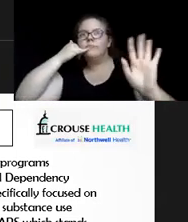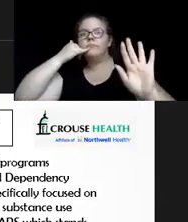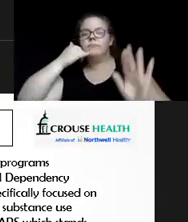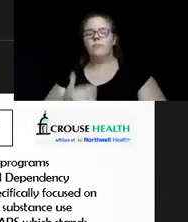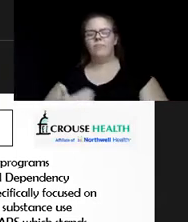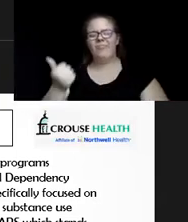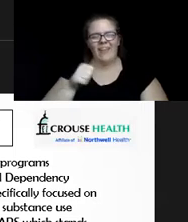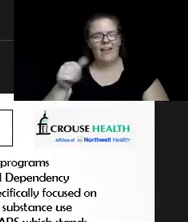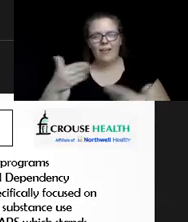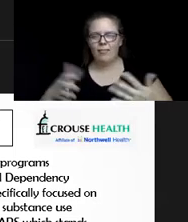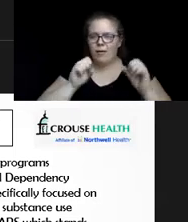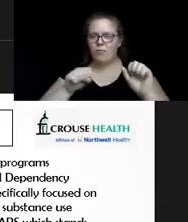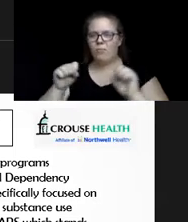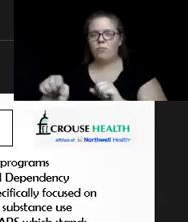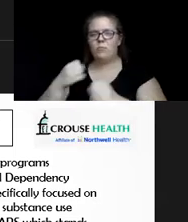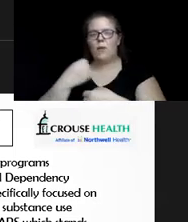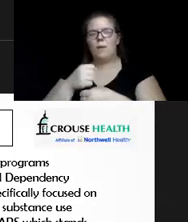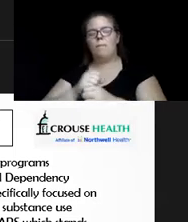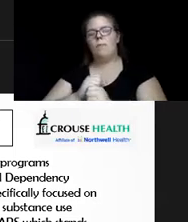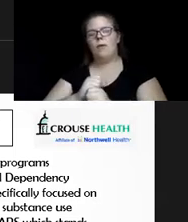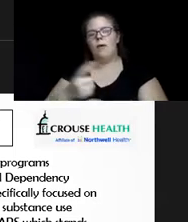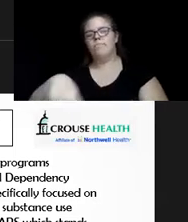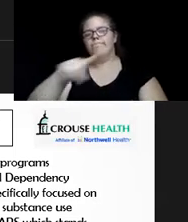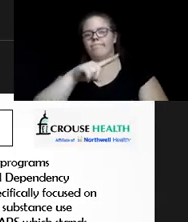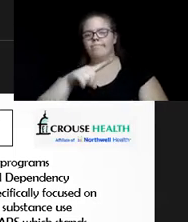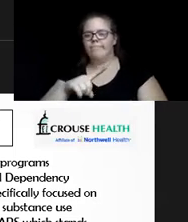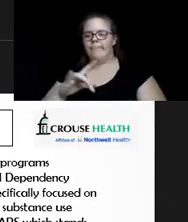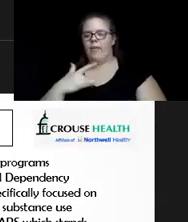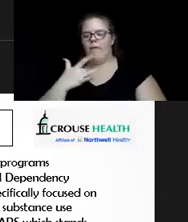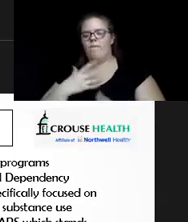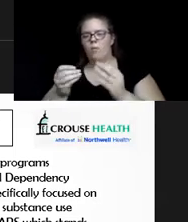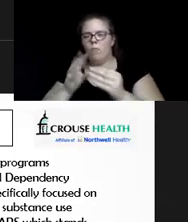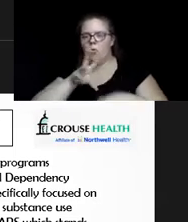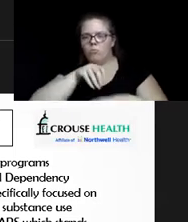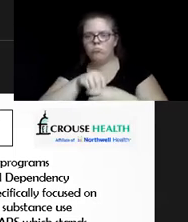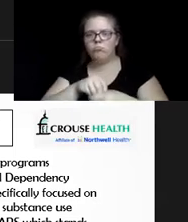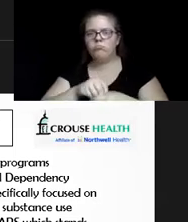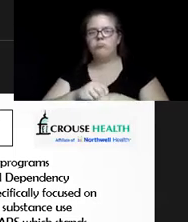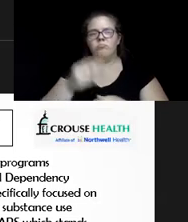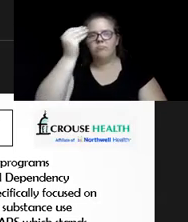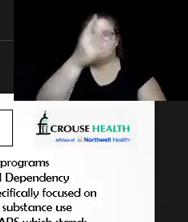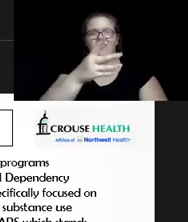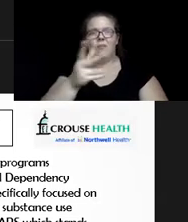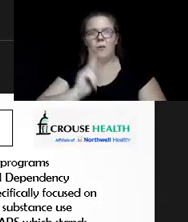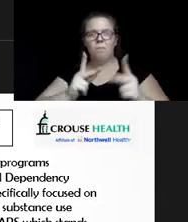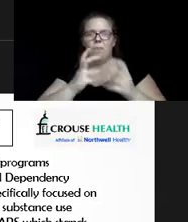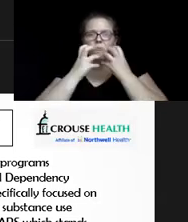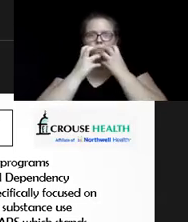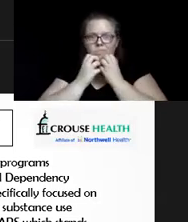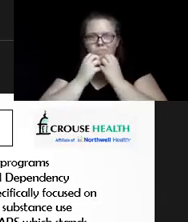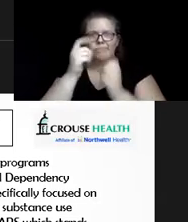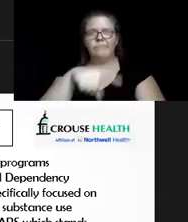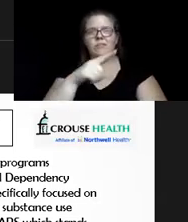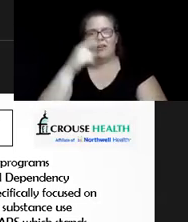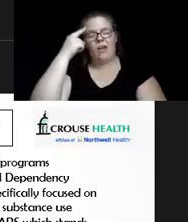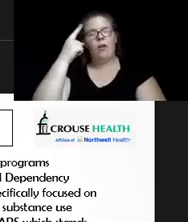we can do to make them stay more engaged, you know, that people really care about them, I think it goes a